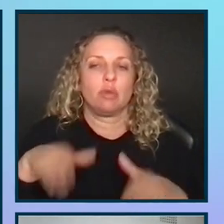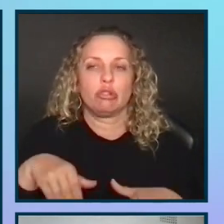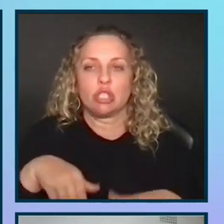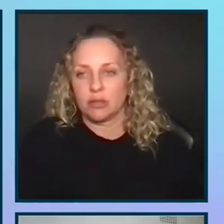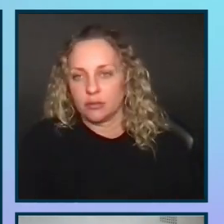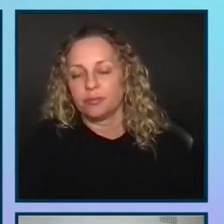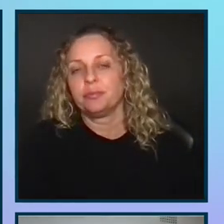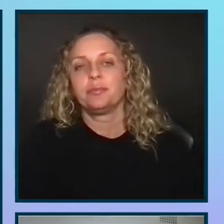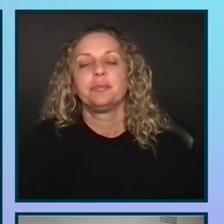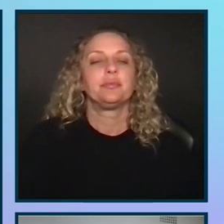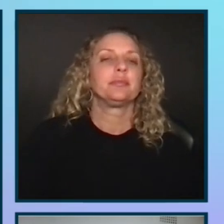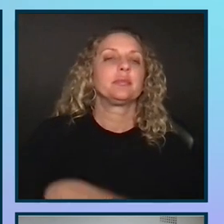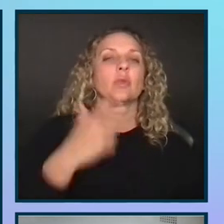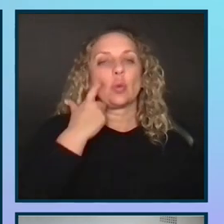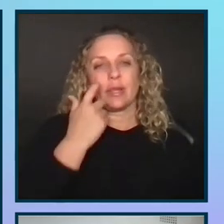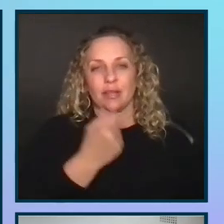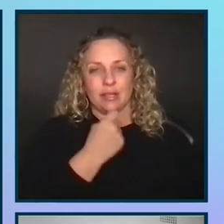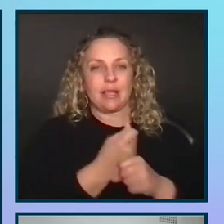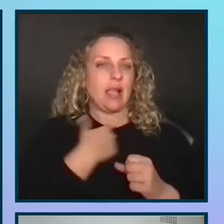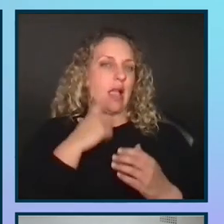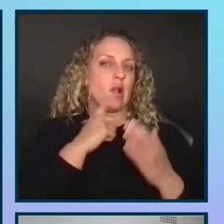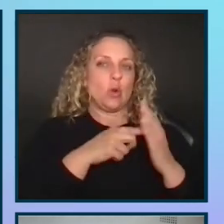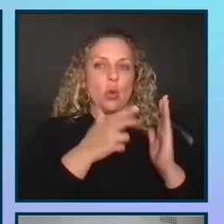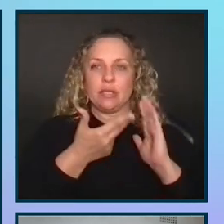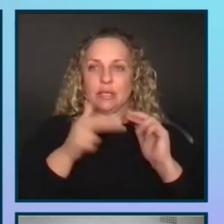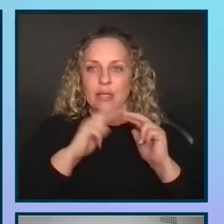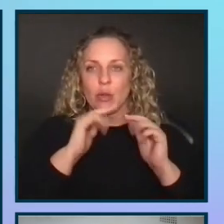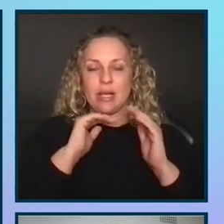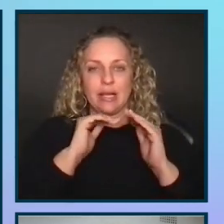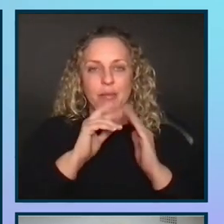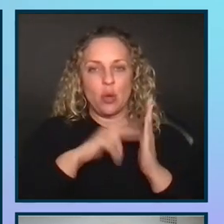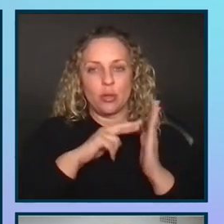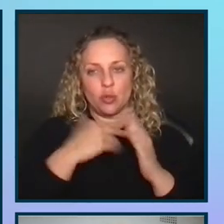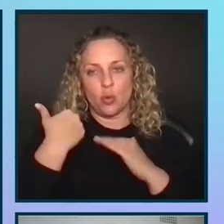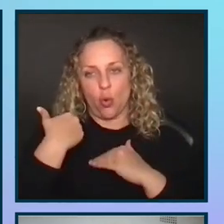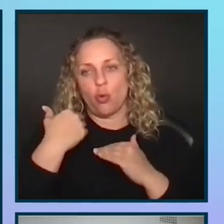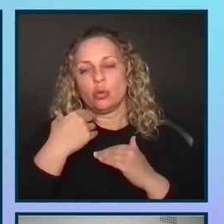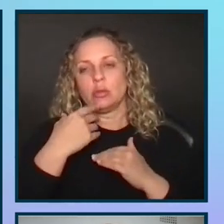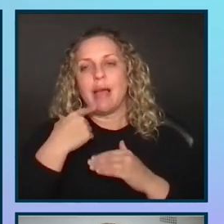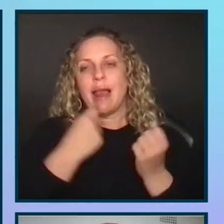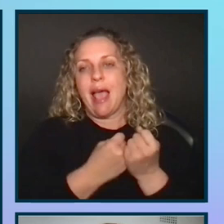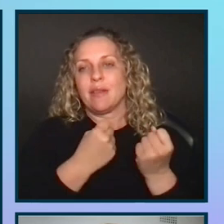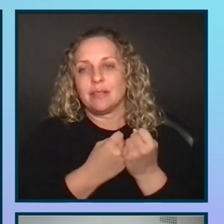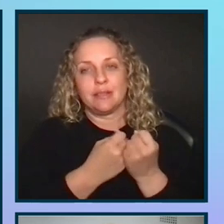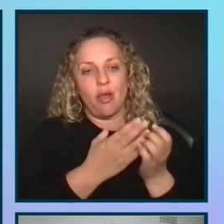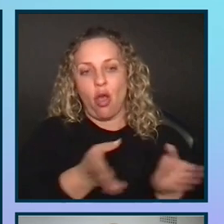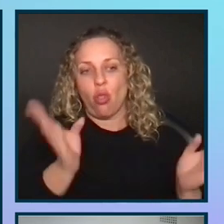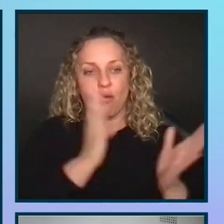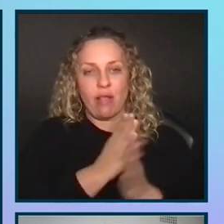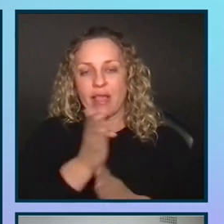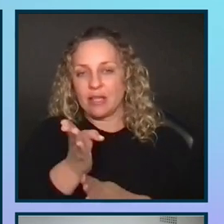In recent years, I have noticed an increase in accessibility research roles and advocacy across the industry.